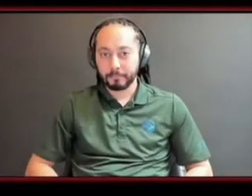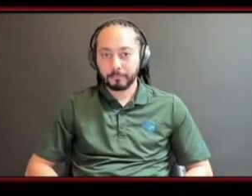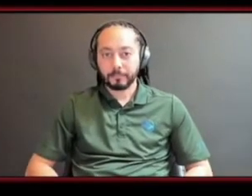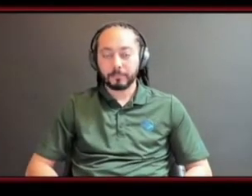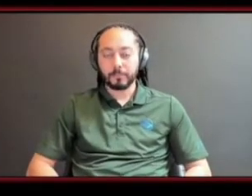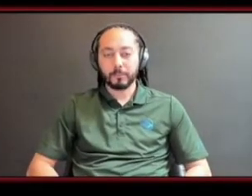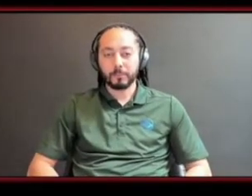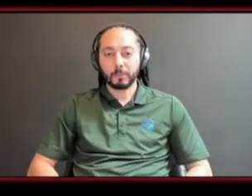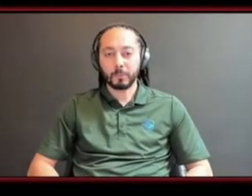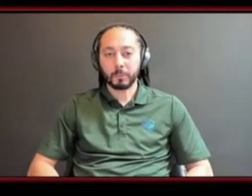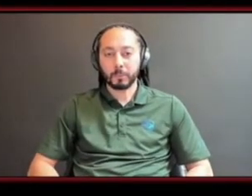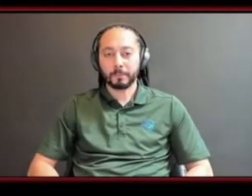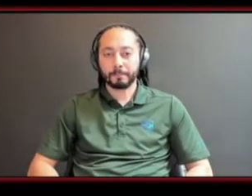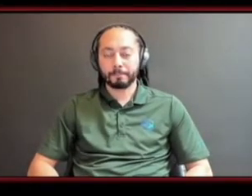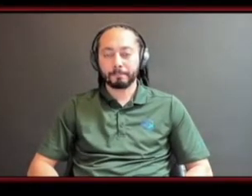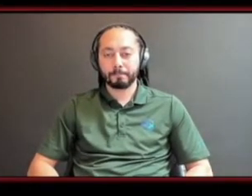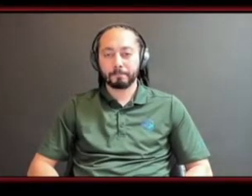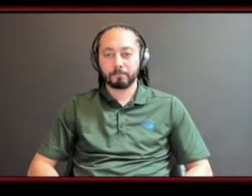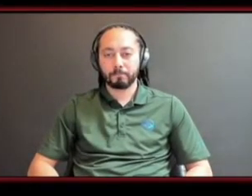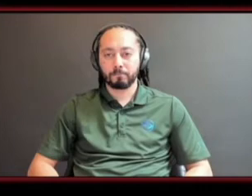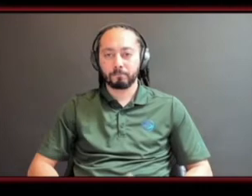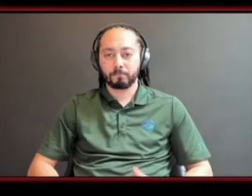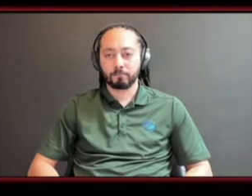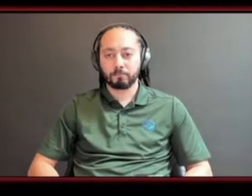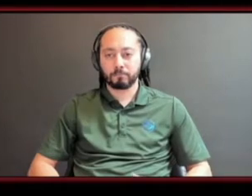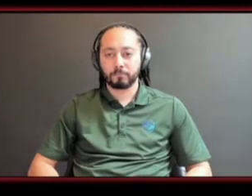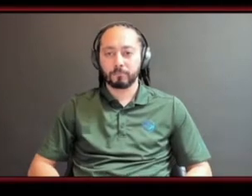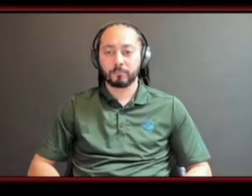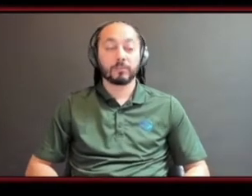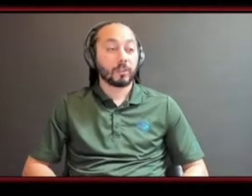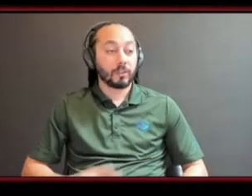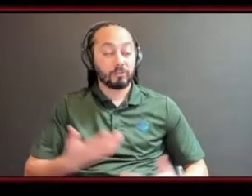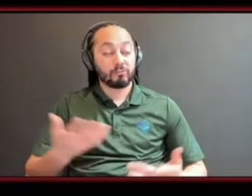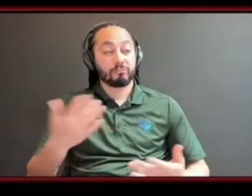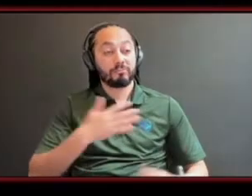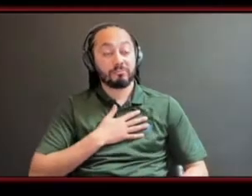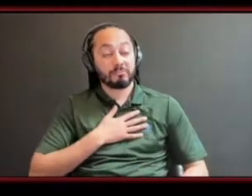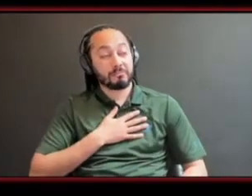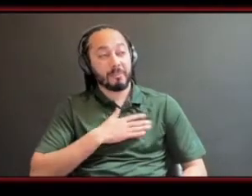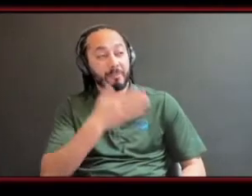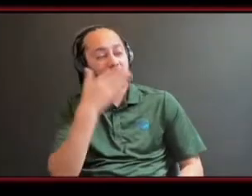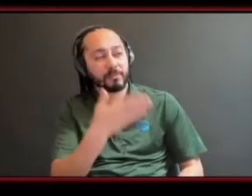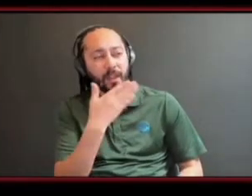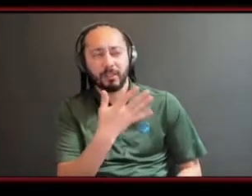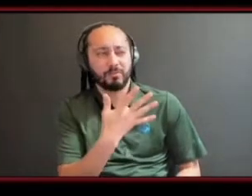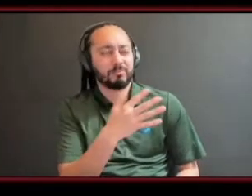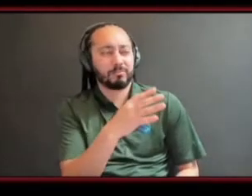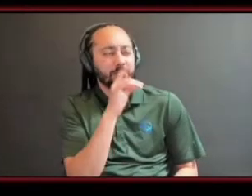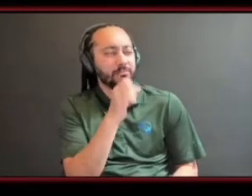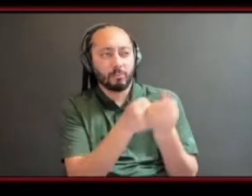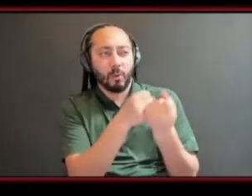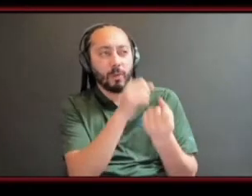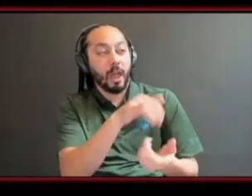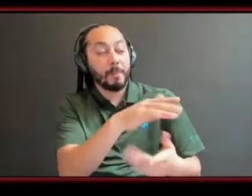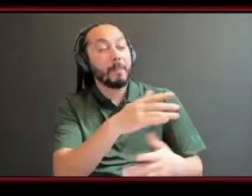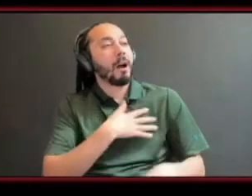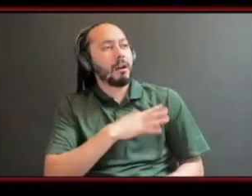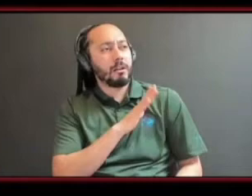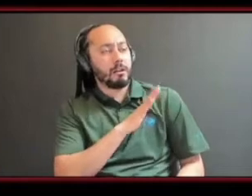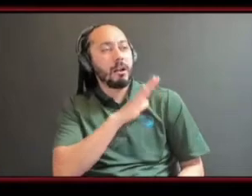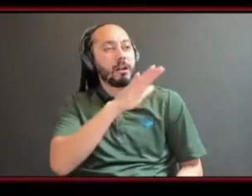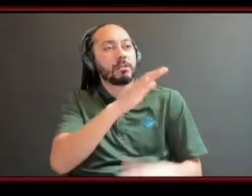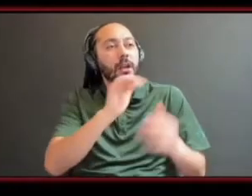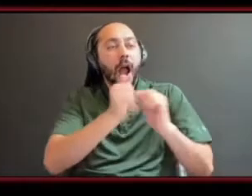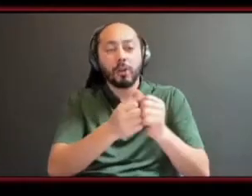is just you know the the resources you have within your community and i think that it ties right into your core beliefs of your